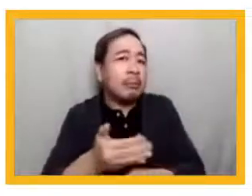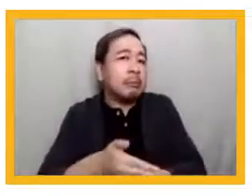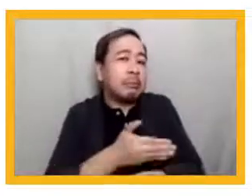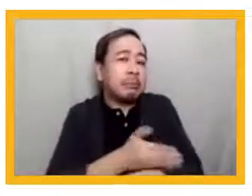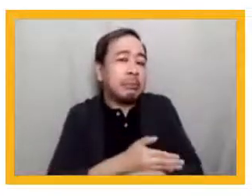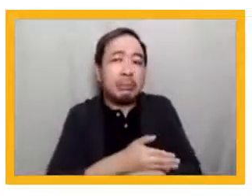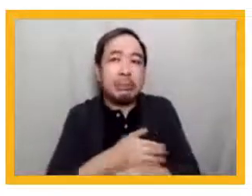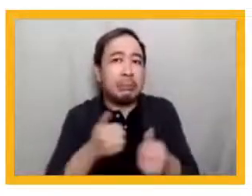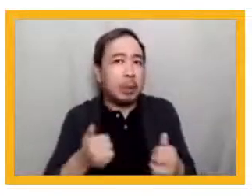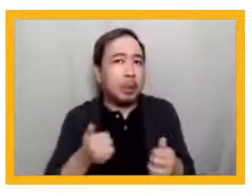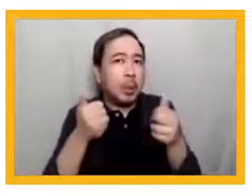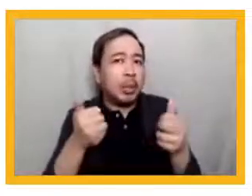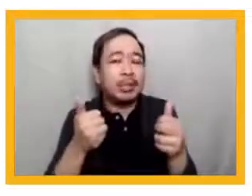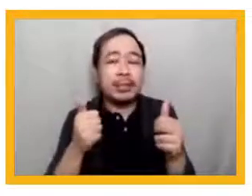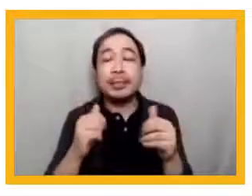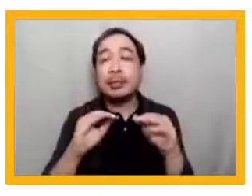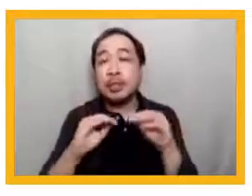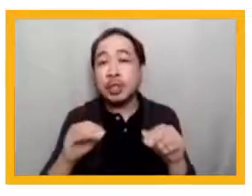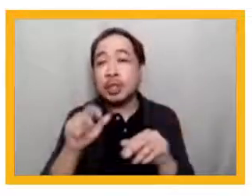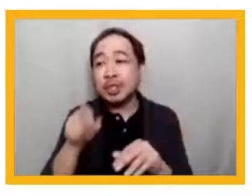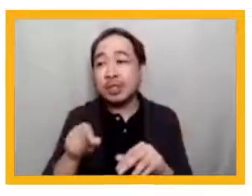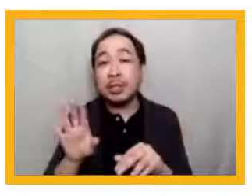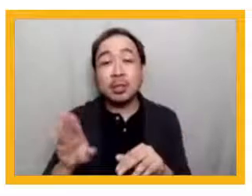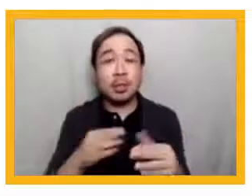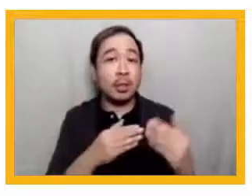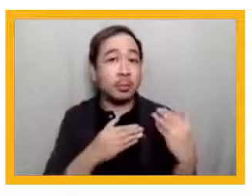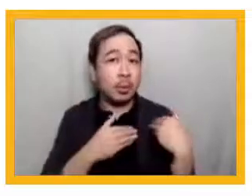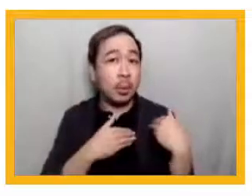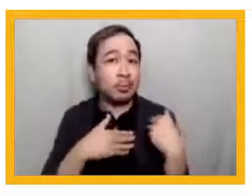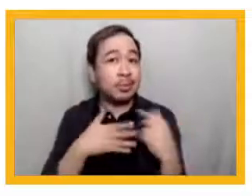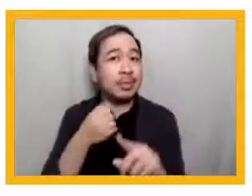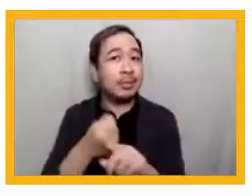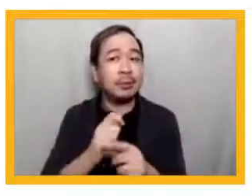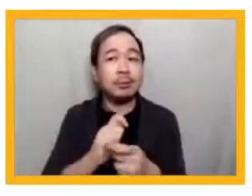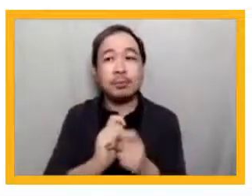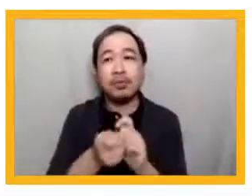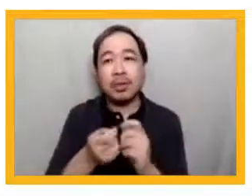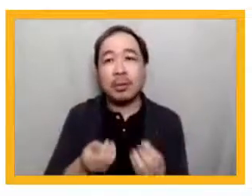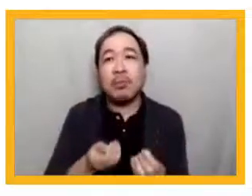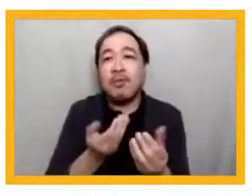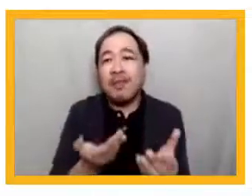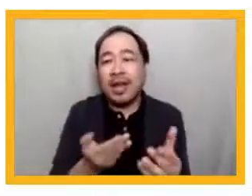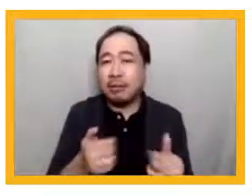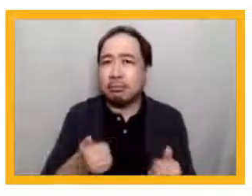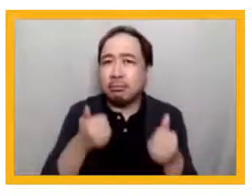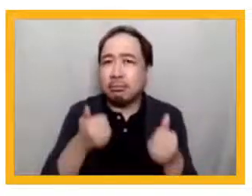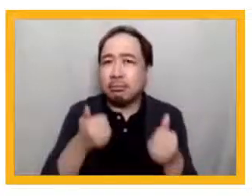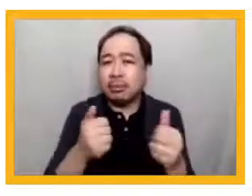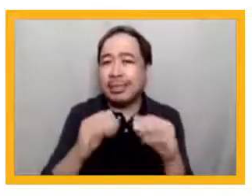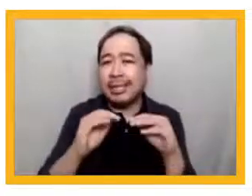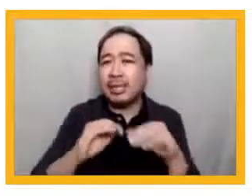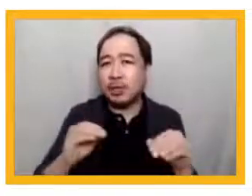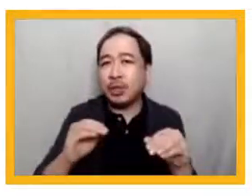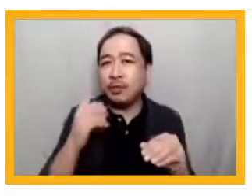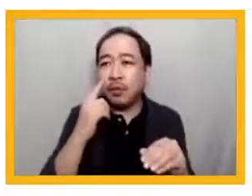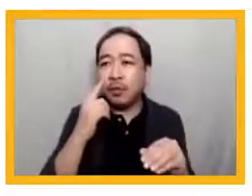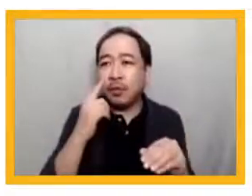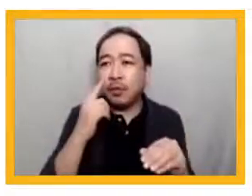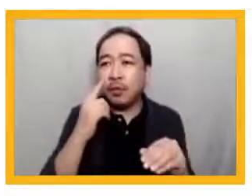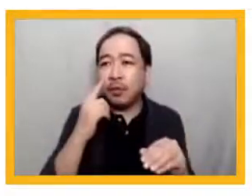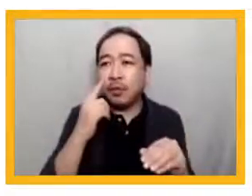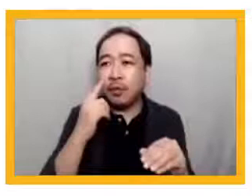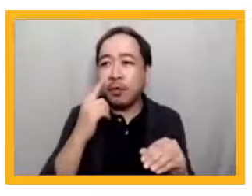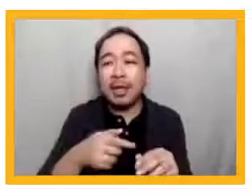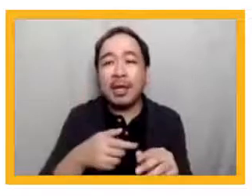of the session, whose role is changing in providing quality education, bringing insights from different disciplines, and promoting 21st